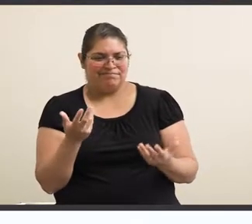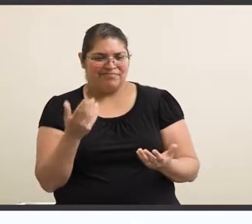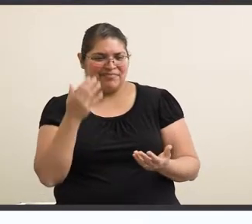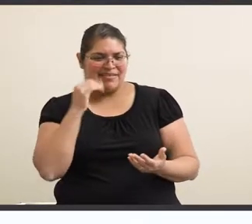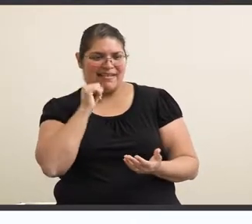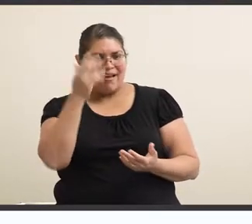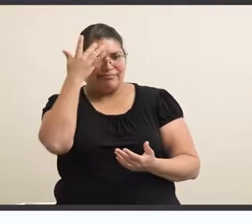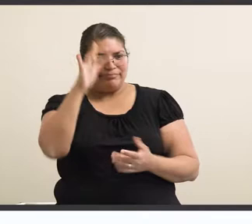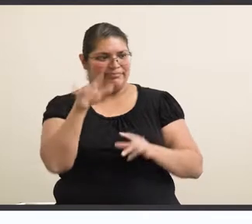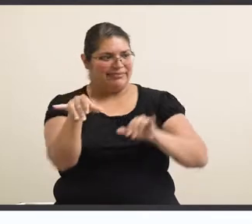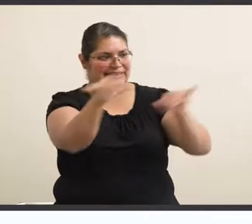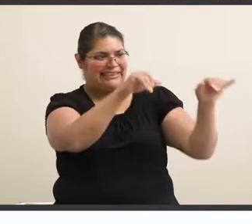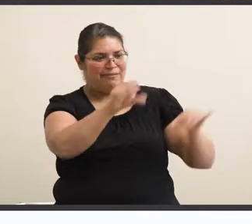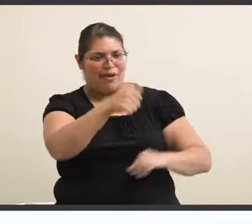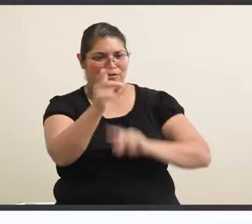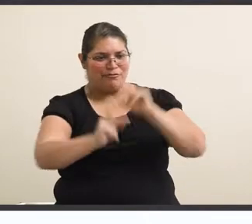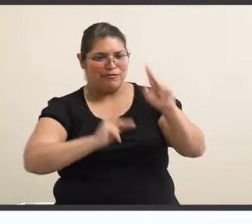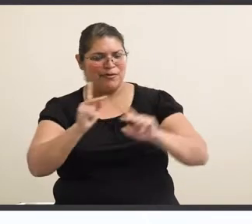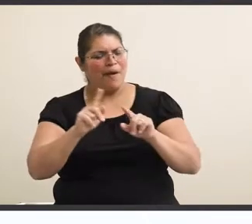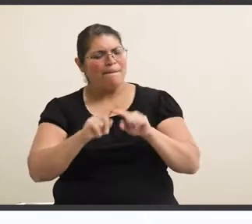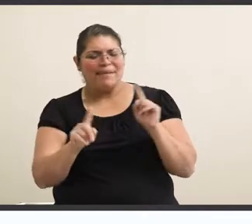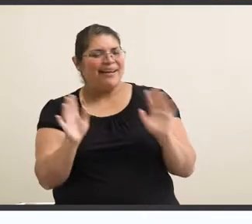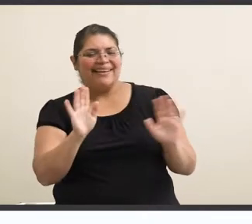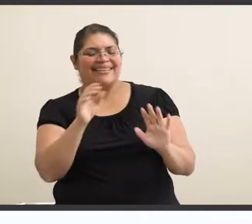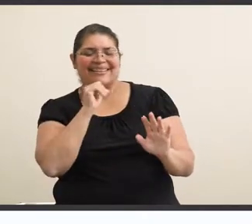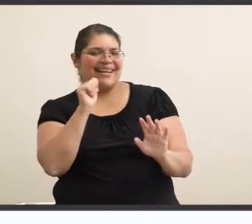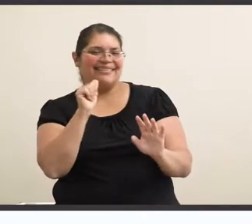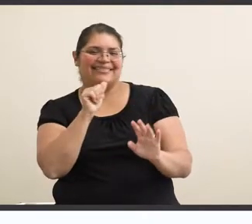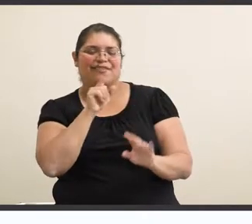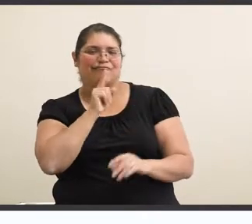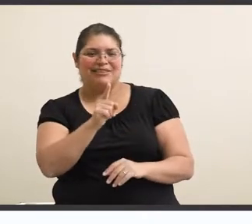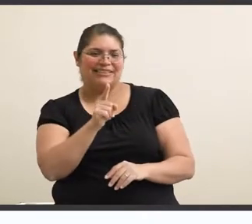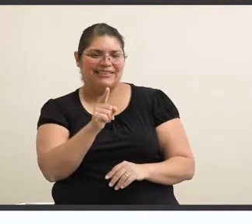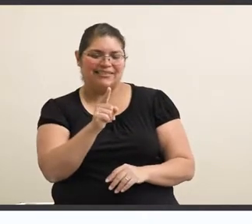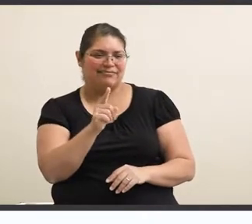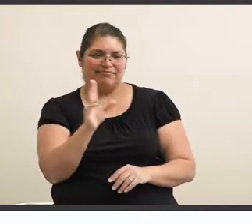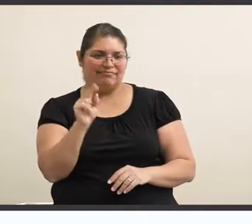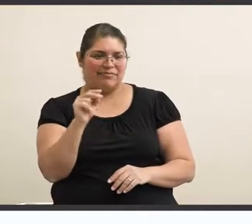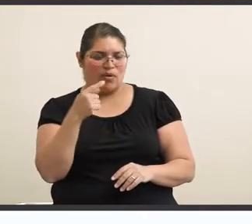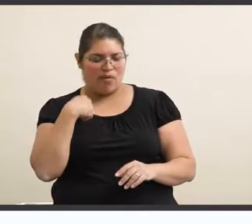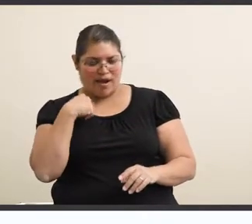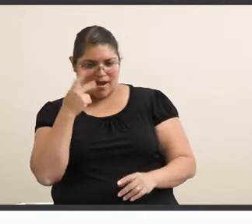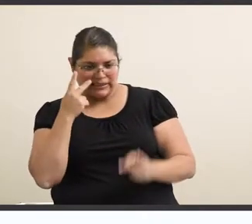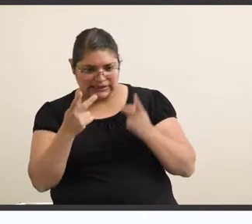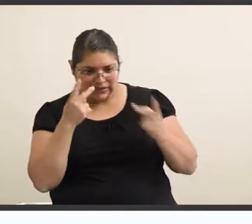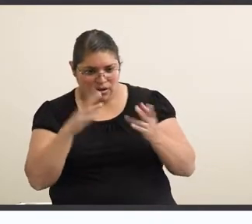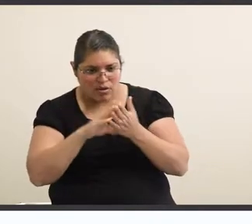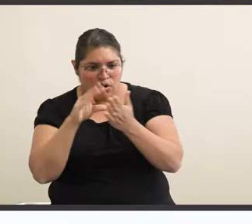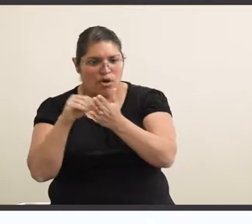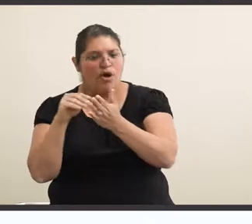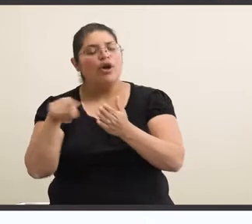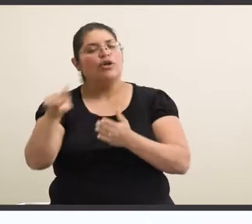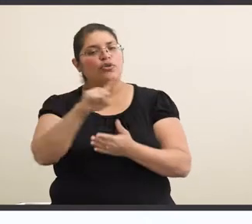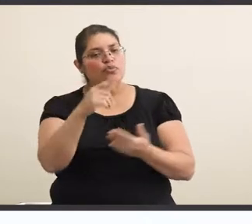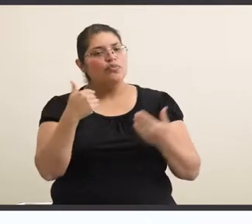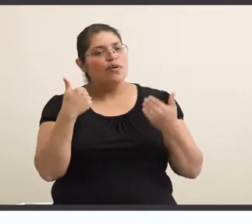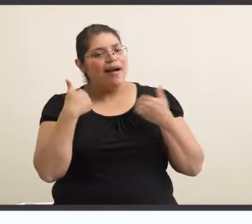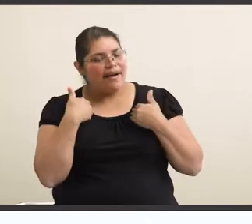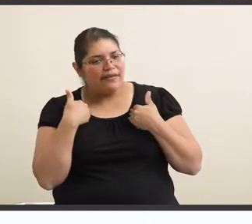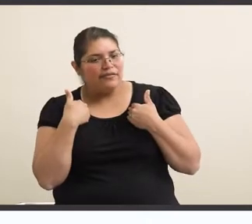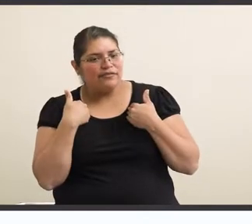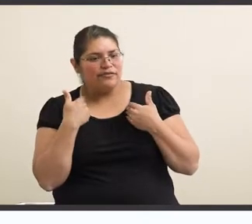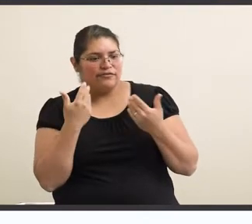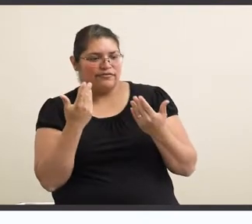sharp as everyone else. But that's not the case from what I've discovered. It's just that you have, you